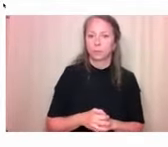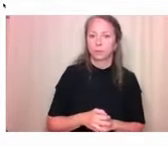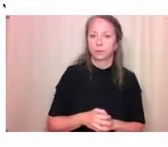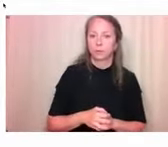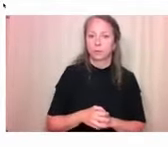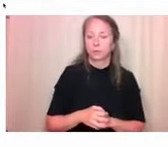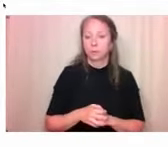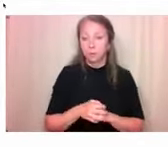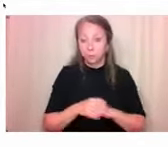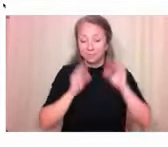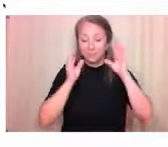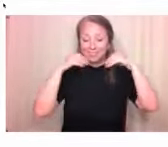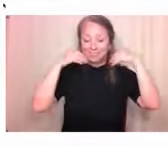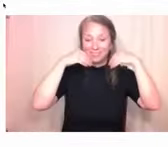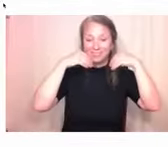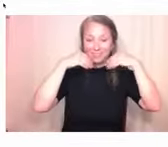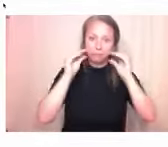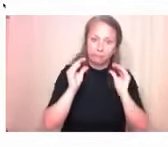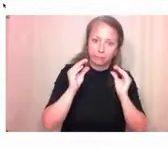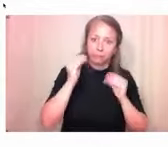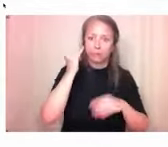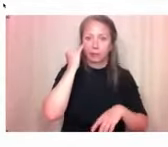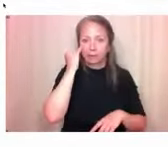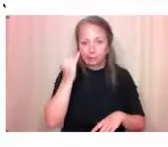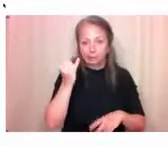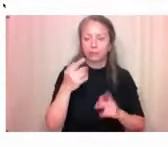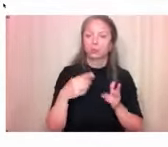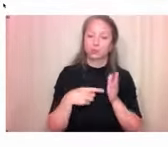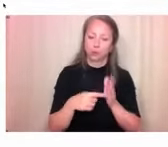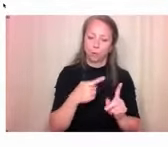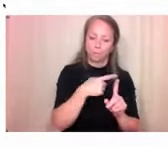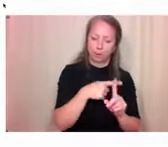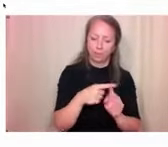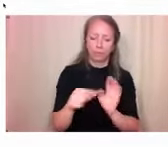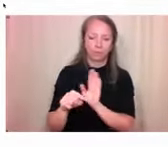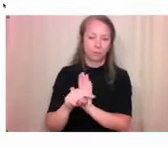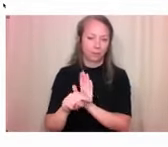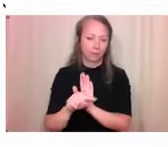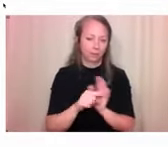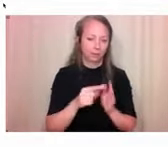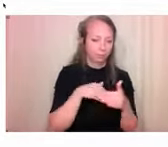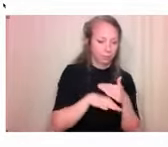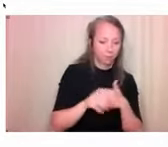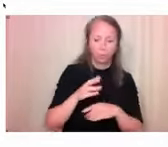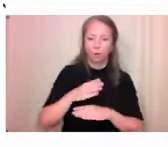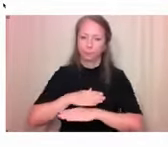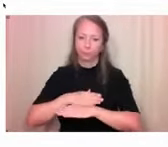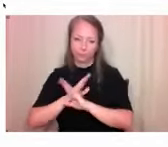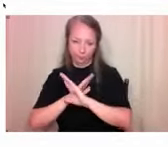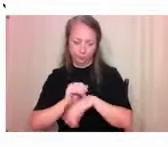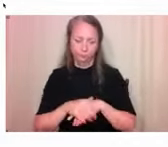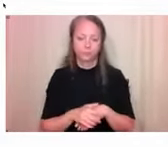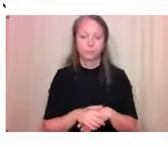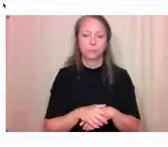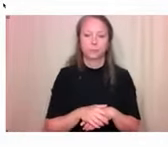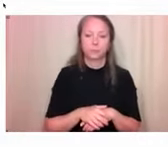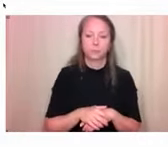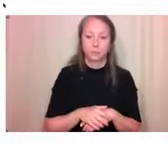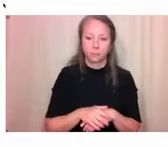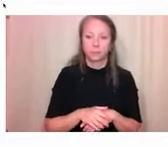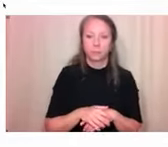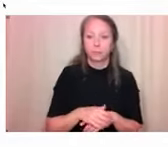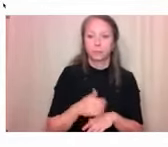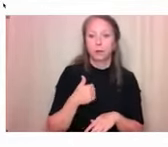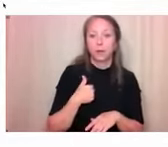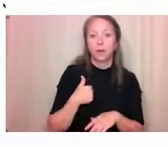to accessibility. So all photos that are submitted are also displayed with alt text on the Peach Research website in a photo gallery.